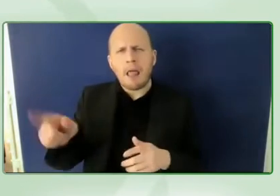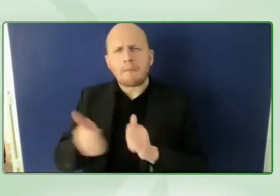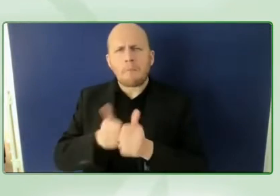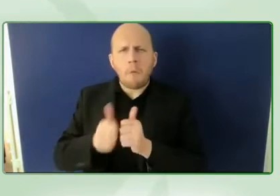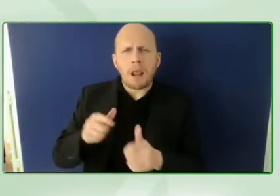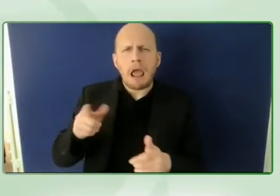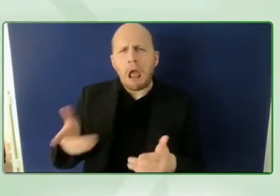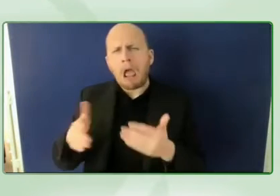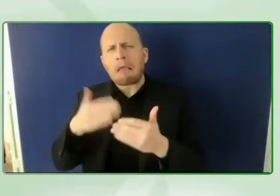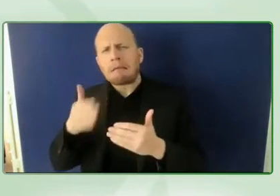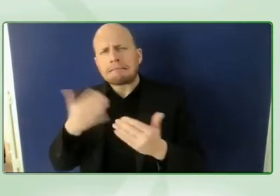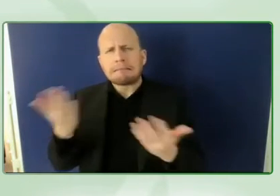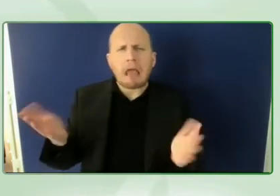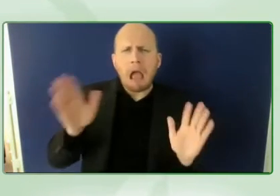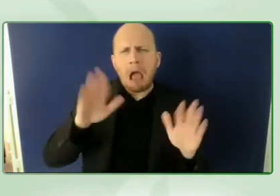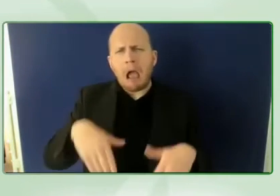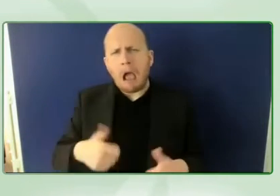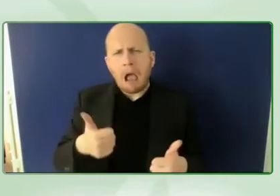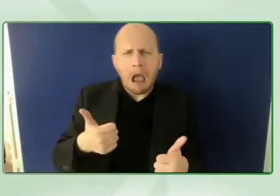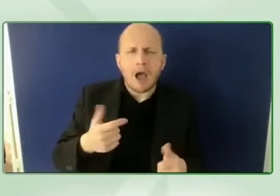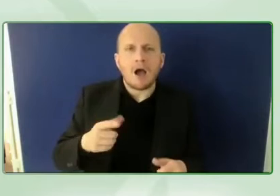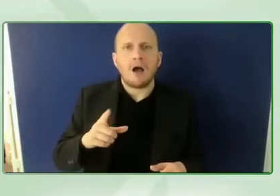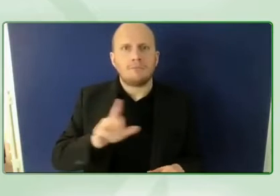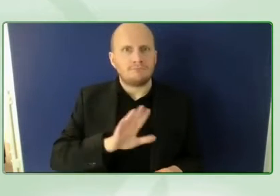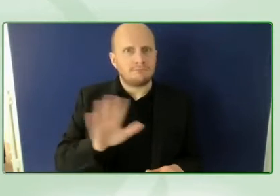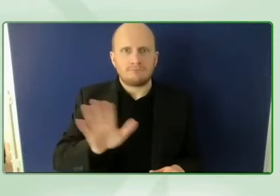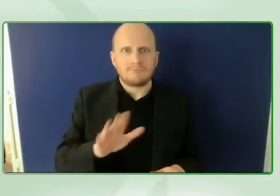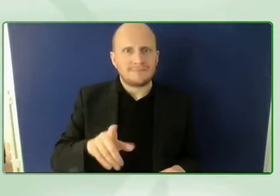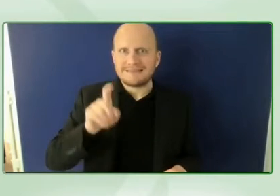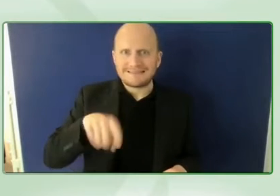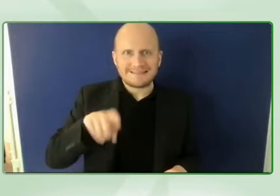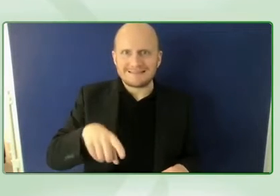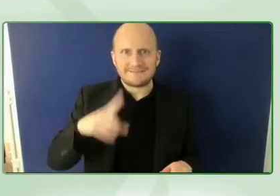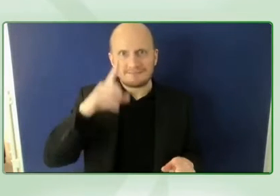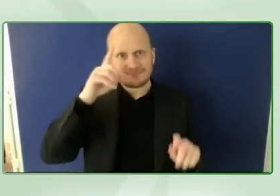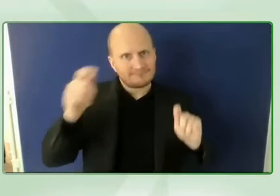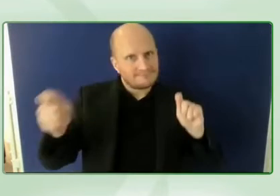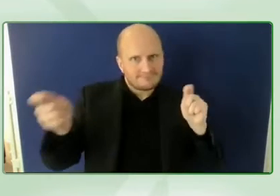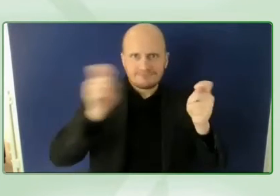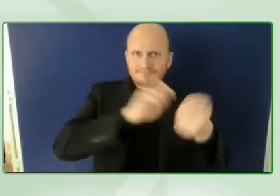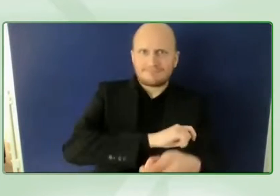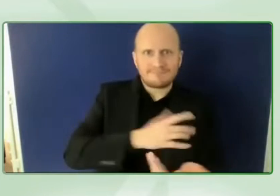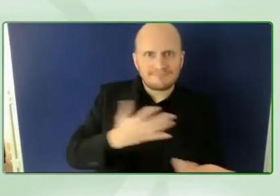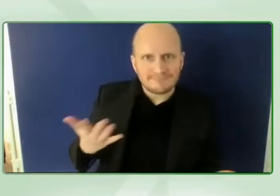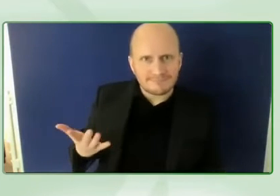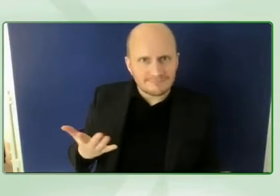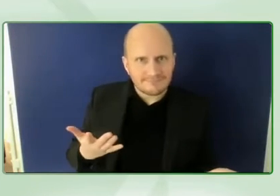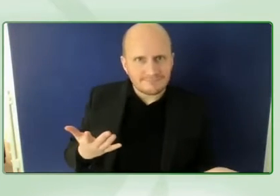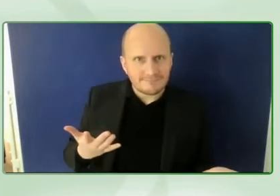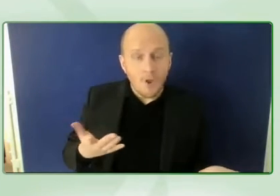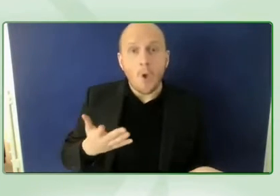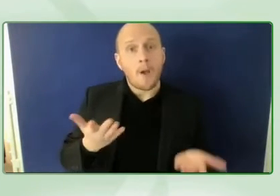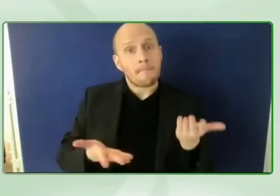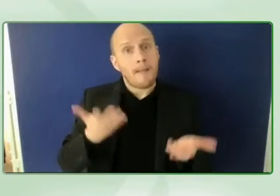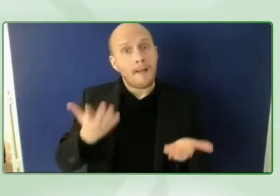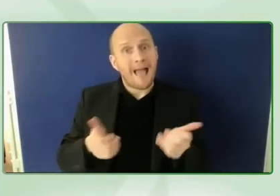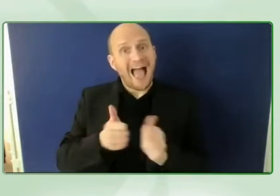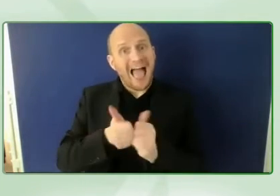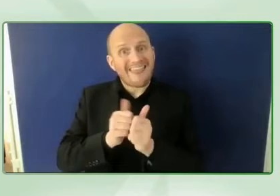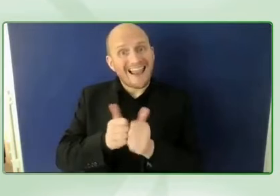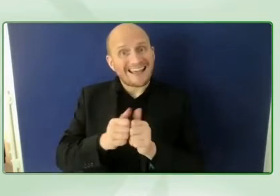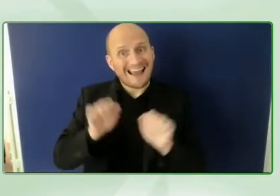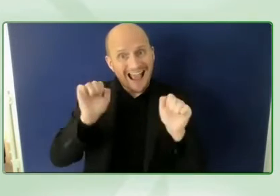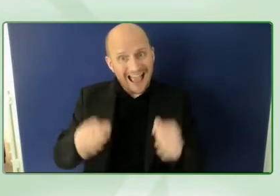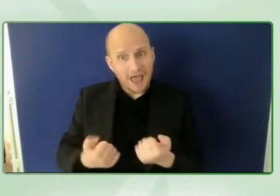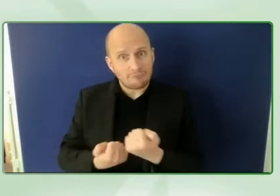the world and we need to initiate change for them and if our athletes can help do that then then fantastic and and i'm sure